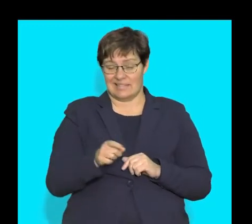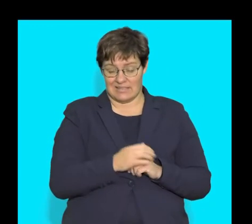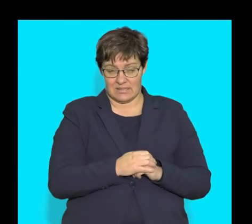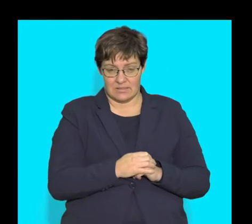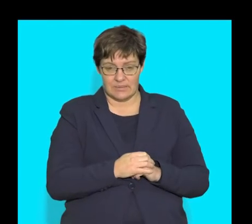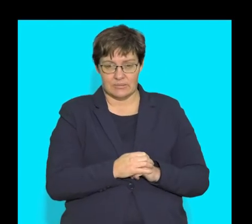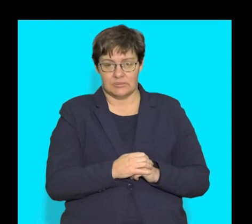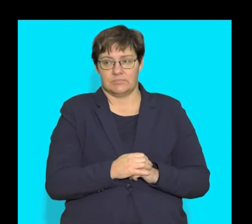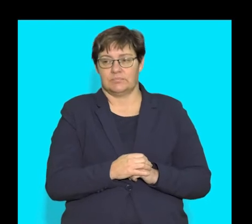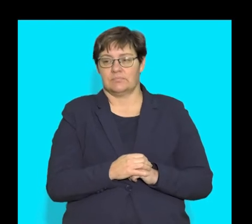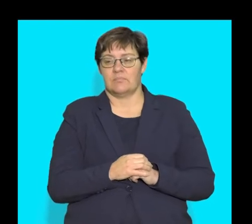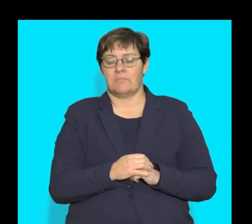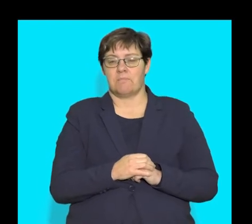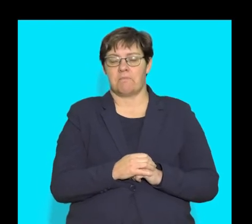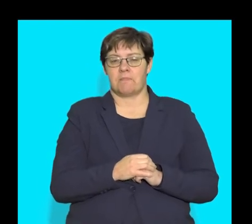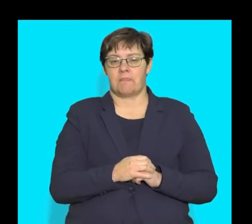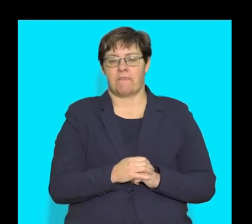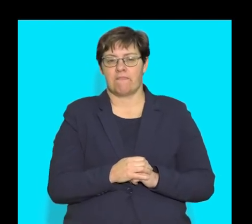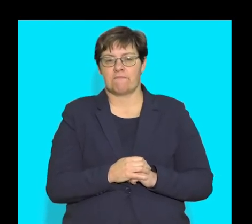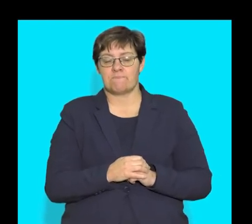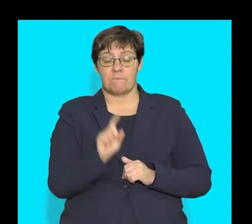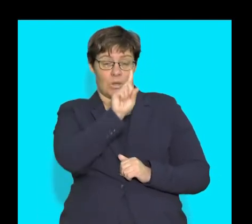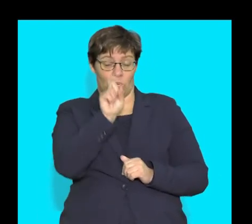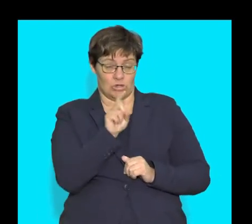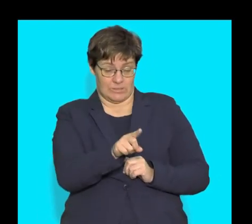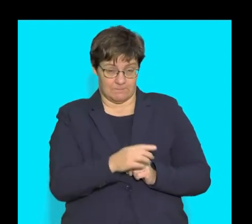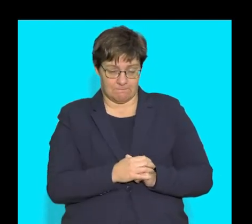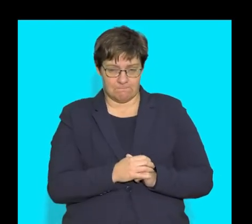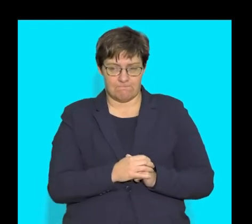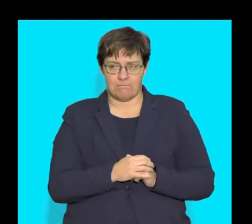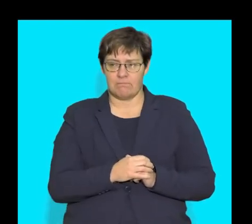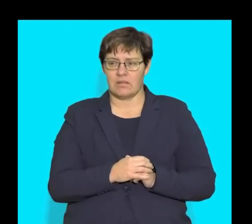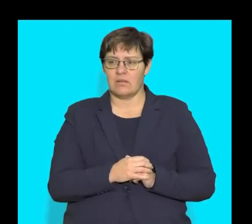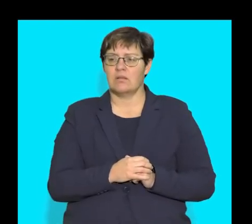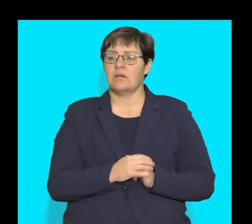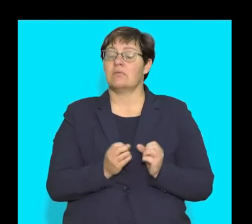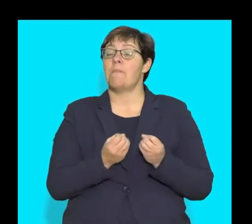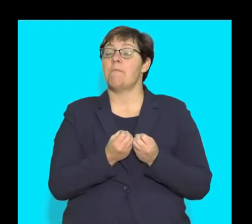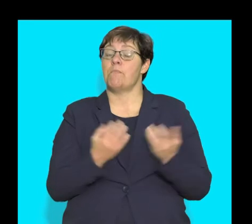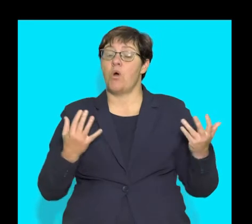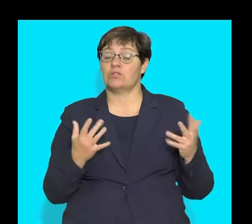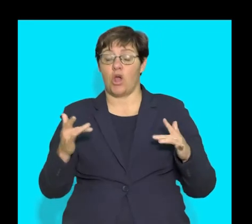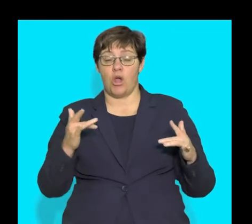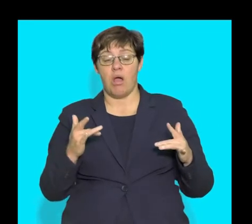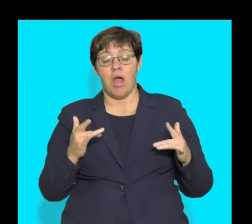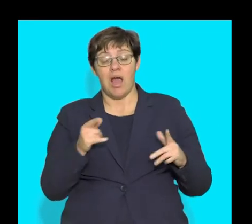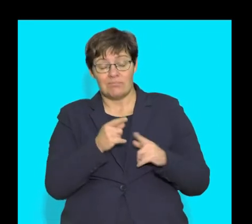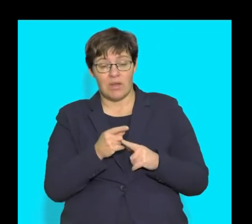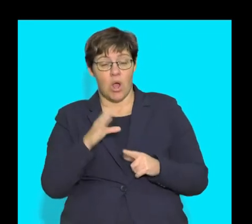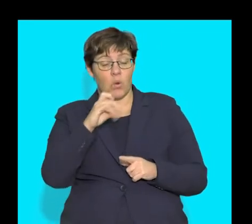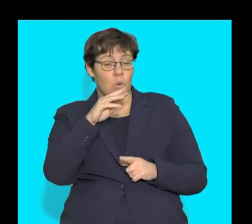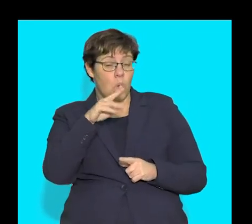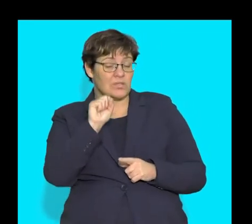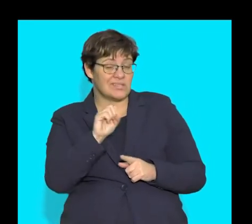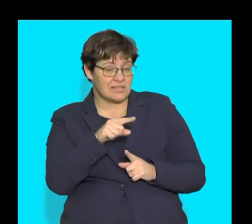diabetes. Let's move on to this question. What was the greatest concentration of